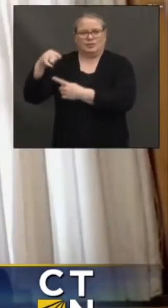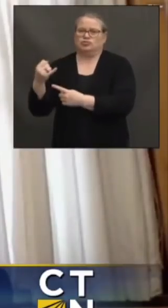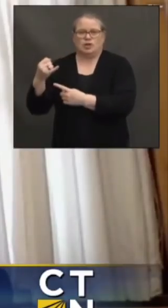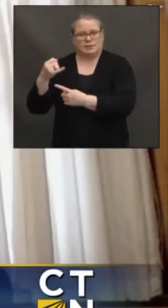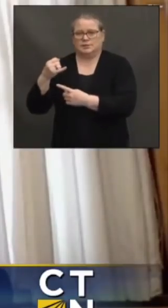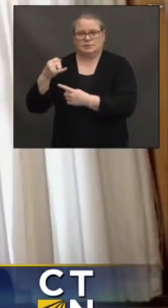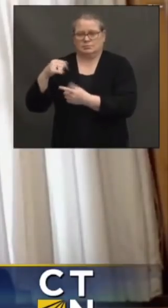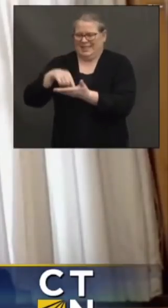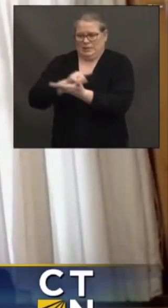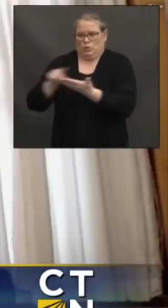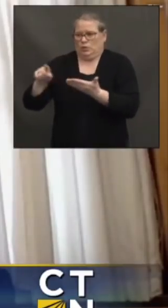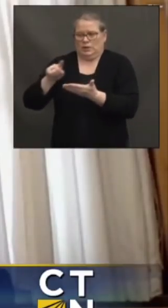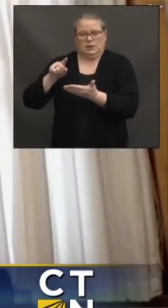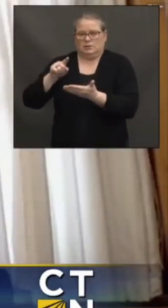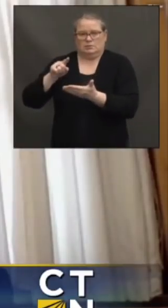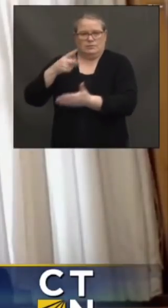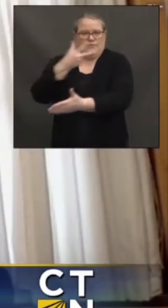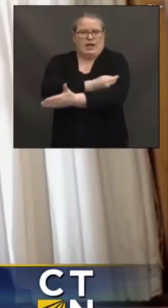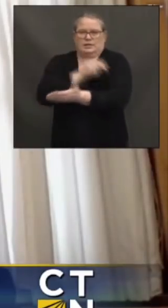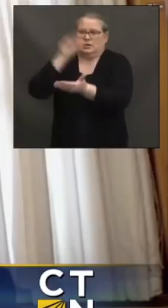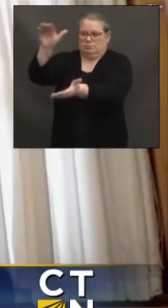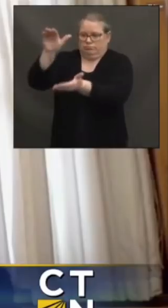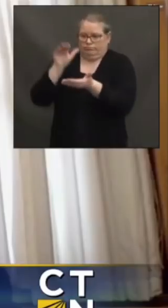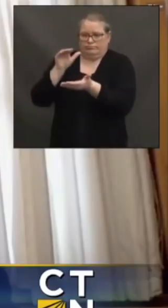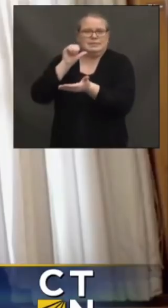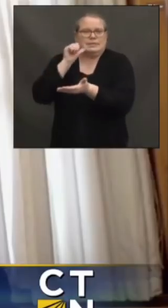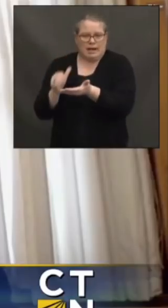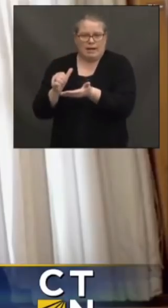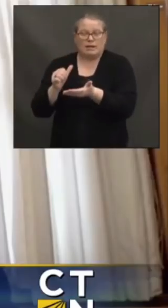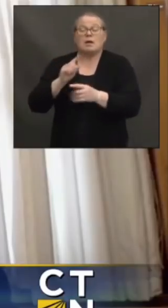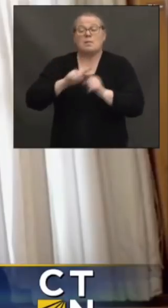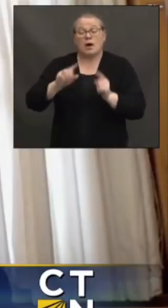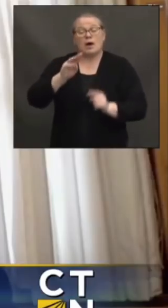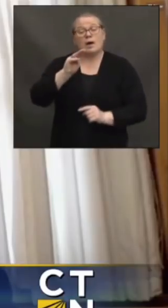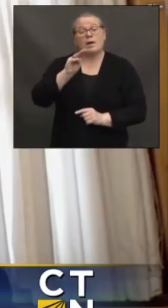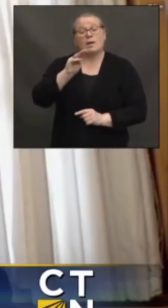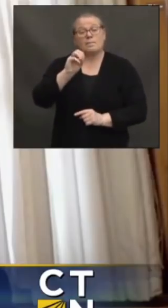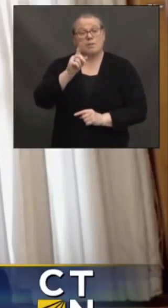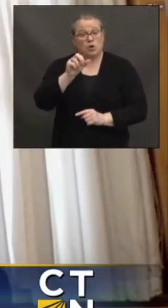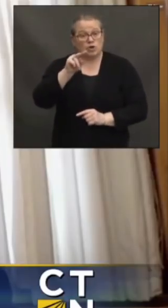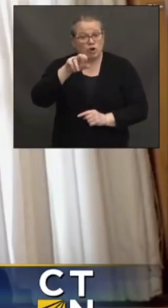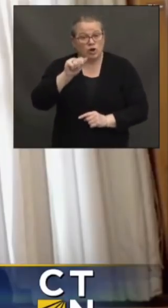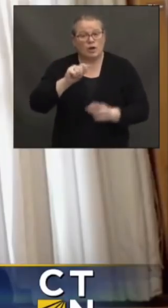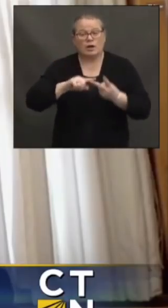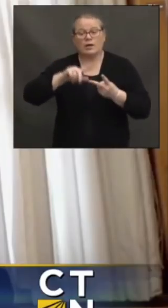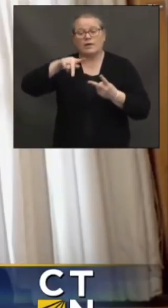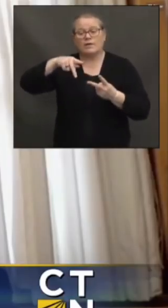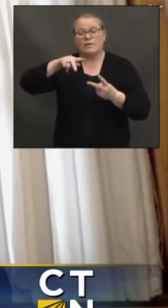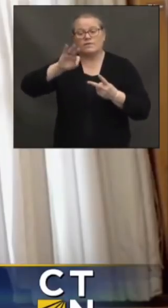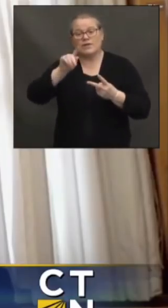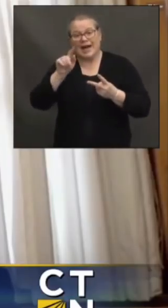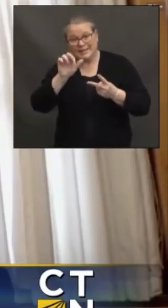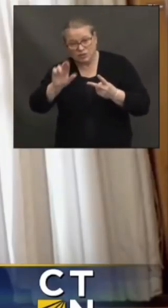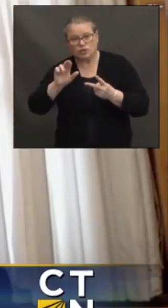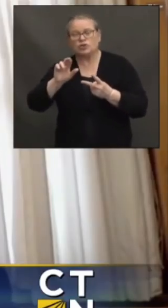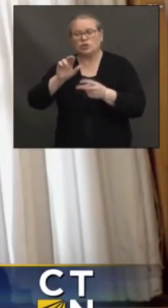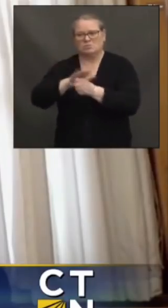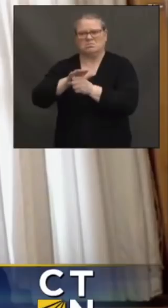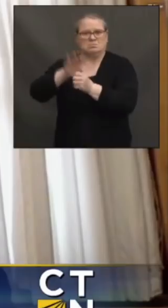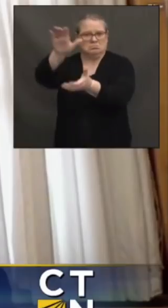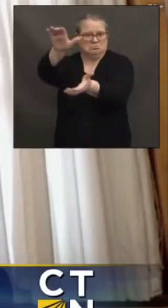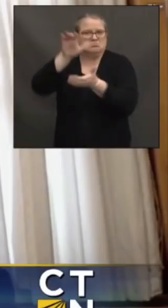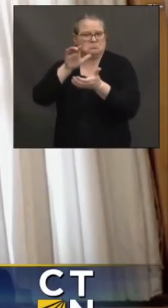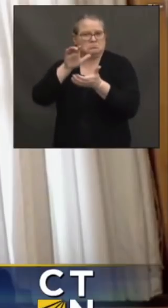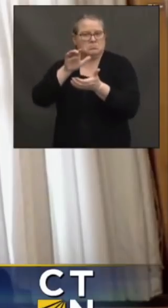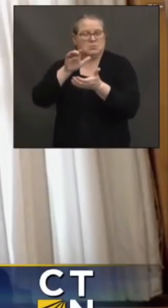week. But, you we did receive a substantial amount of Moderna and Pfizer. And as the governor mentioned, another in total 137,000